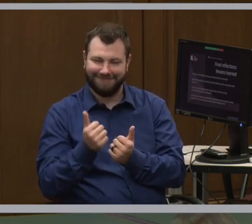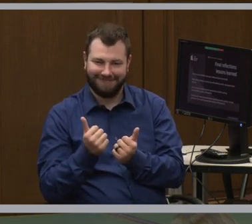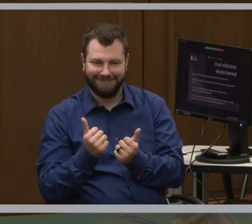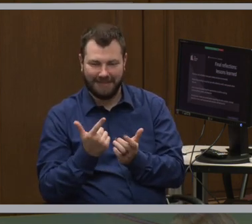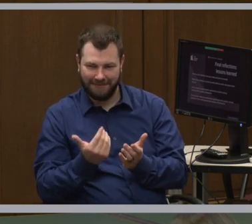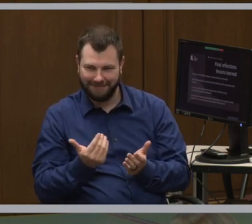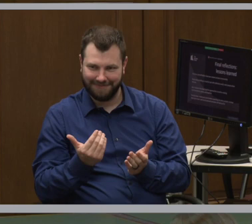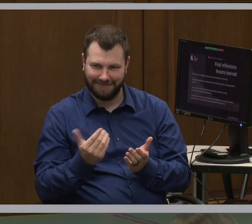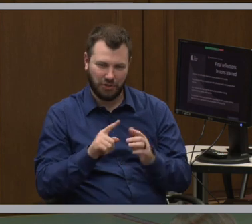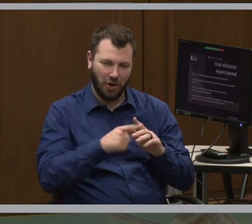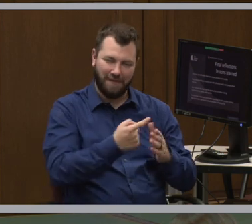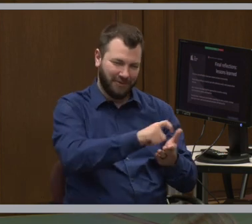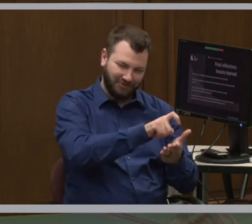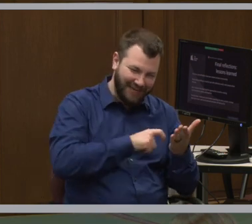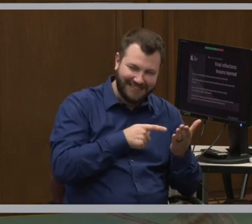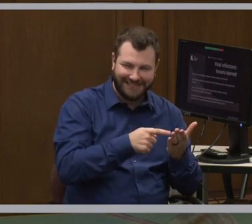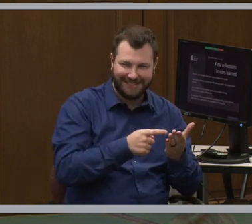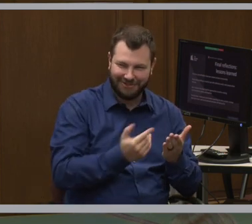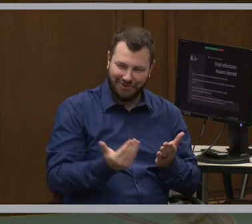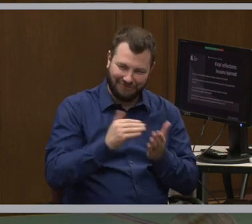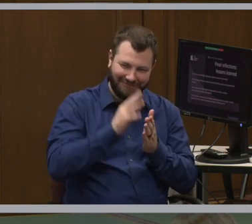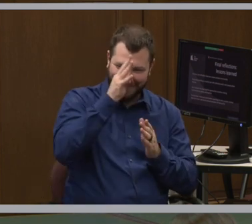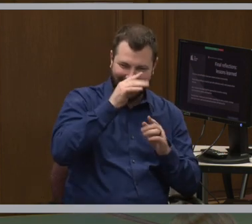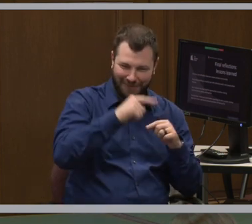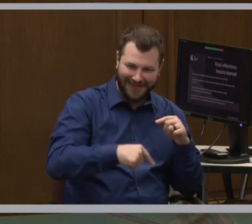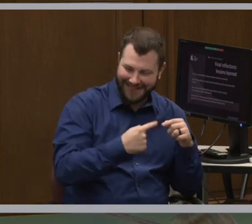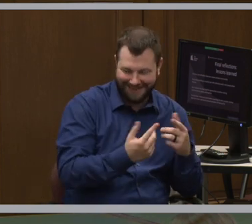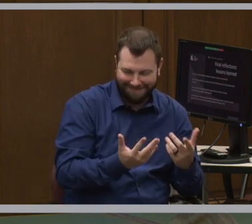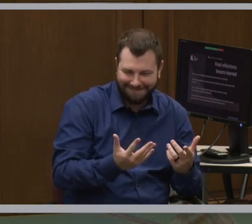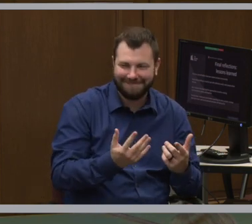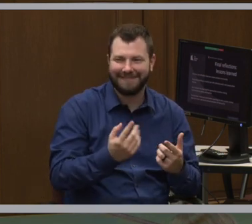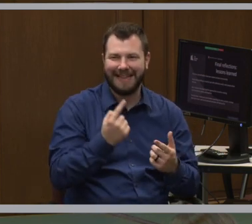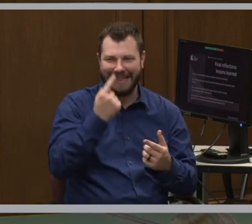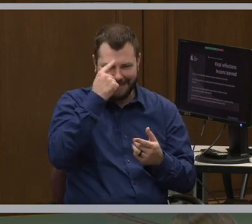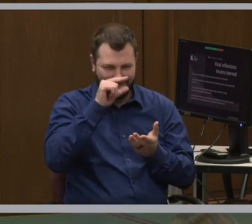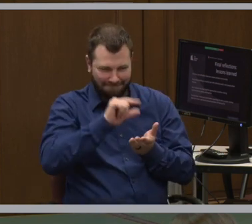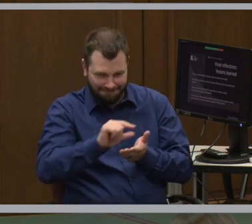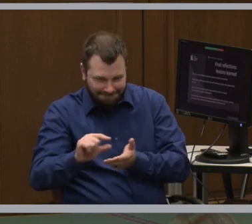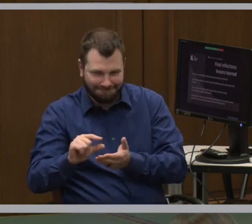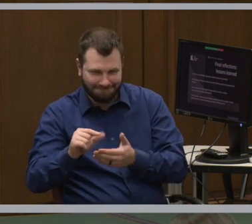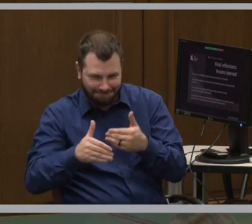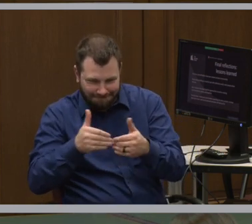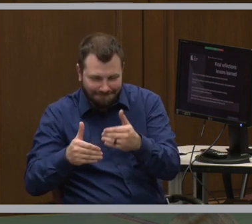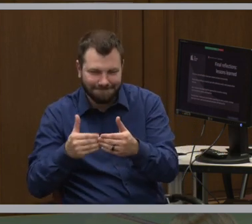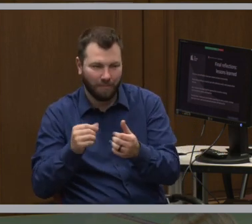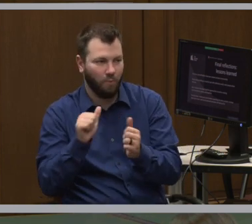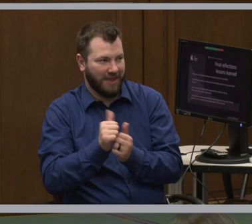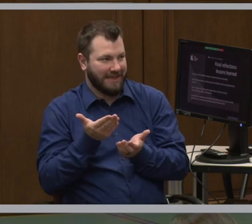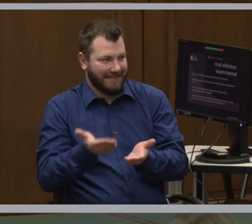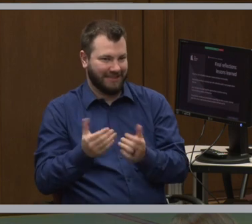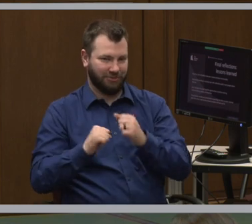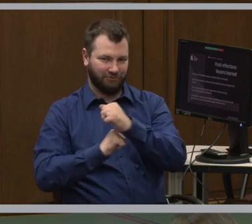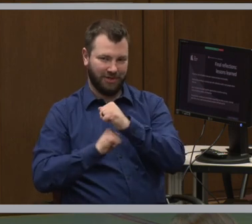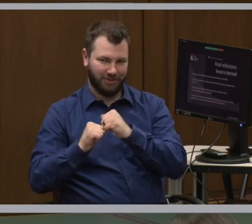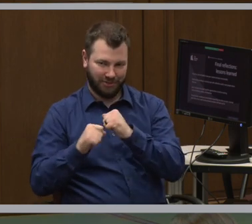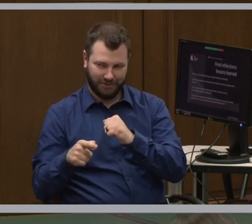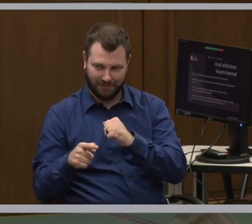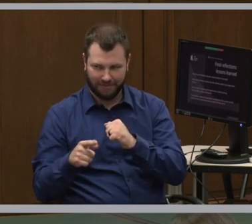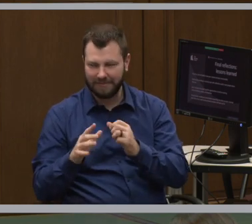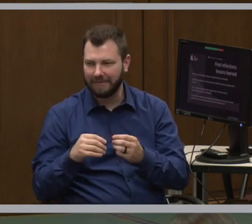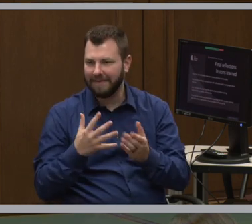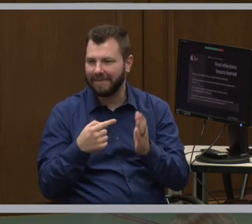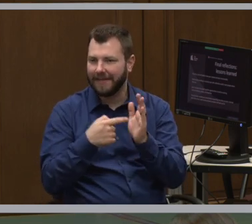wheel, really trying to think incrementally and within existing structures. I give the example of the